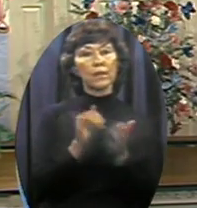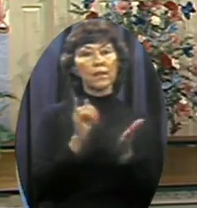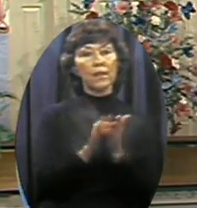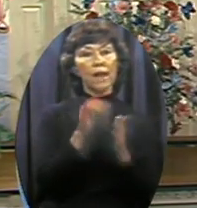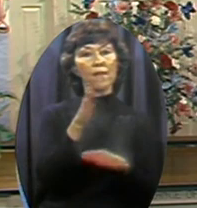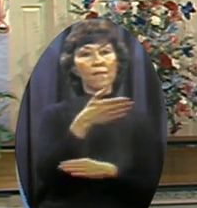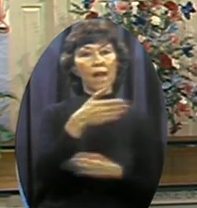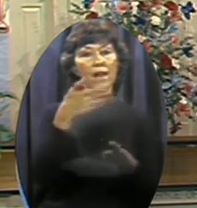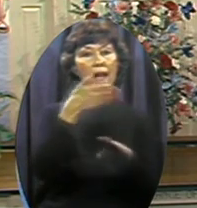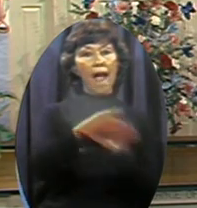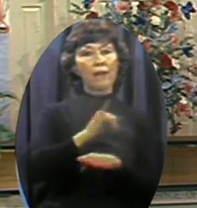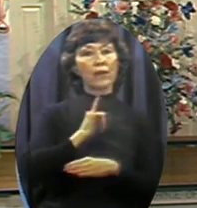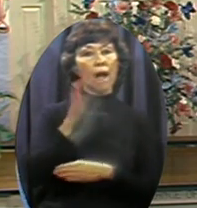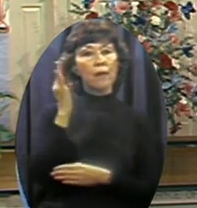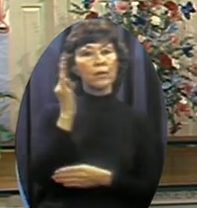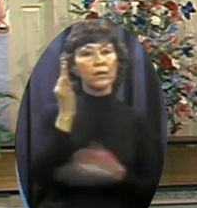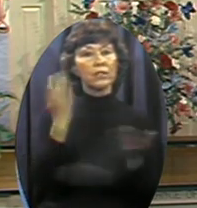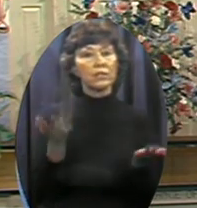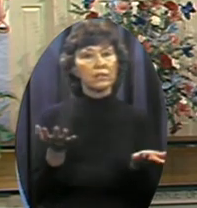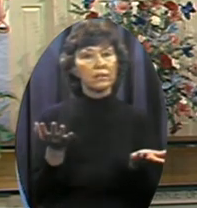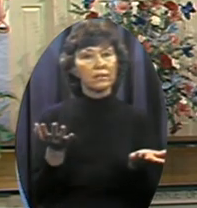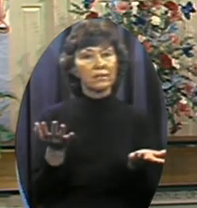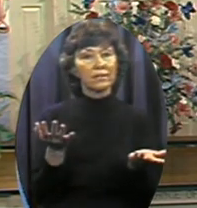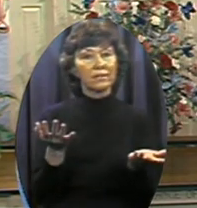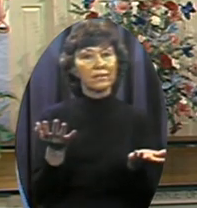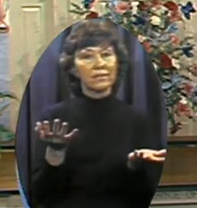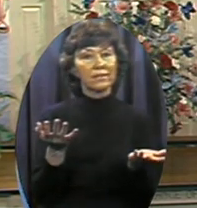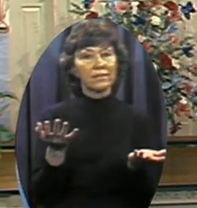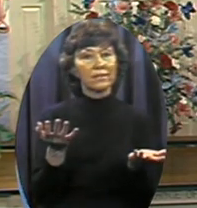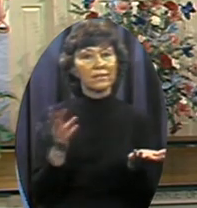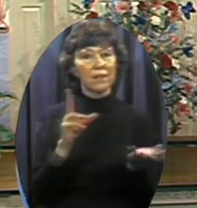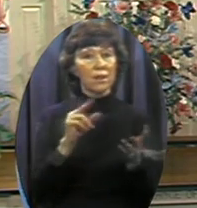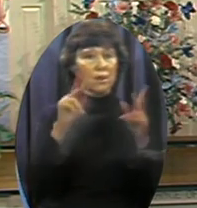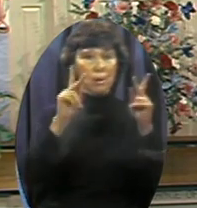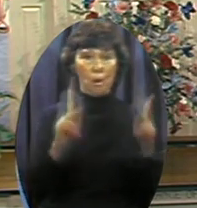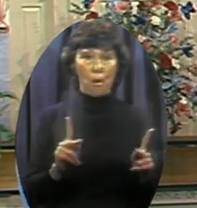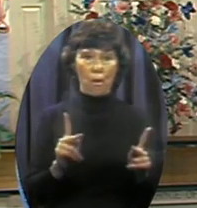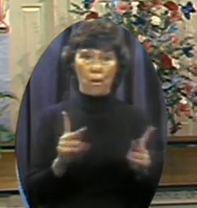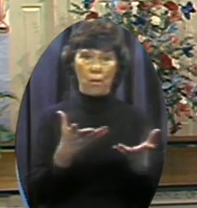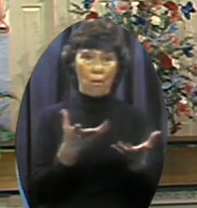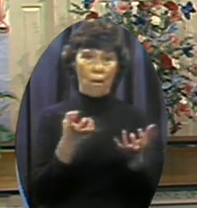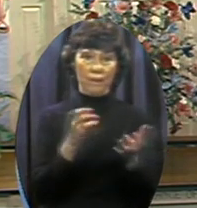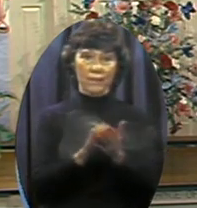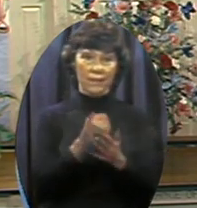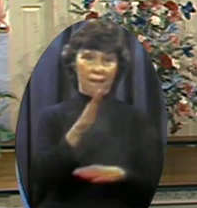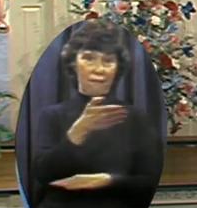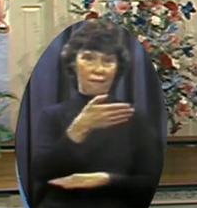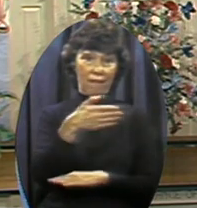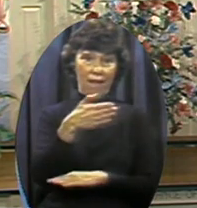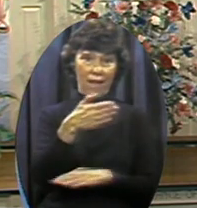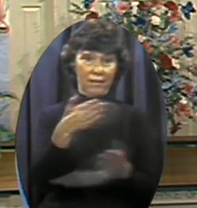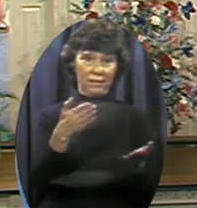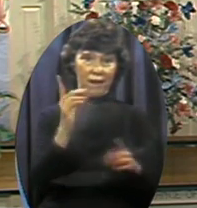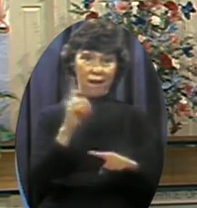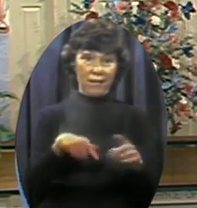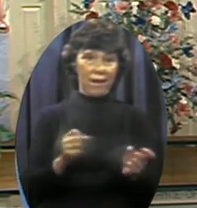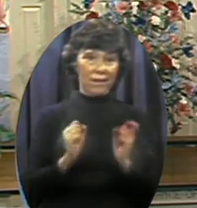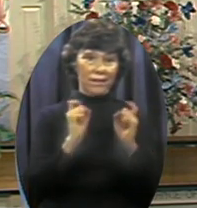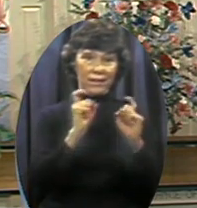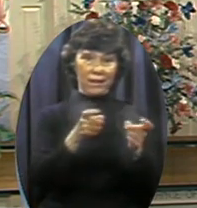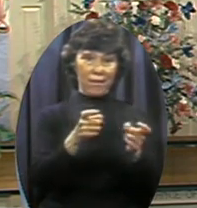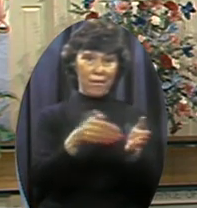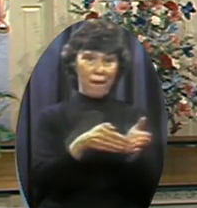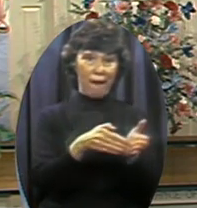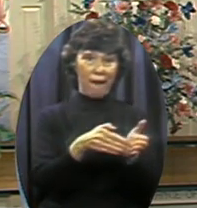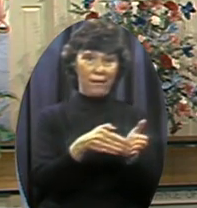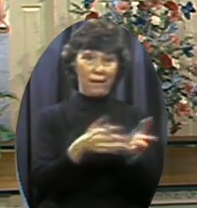After I preached my sermon Nobody will buy it back From whence I purchased it And I